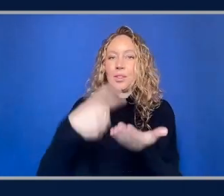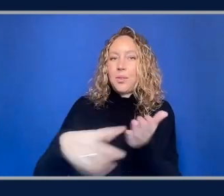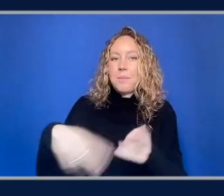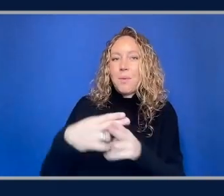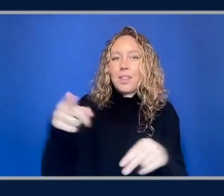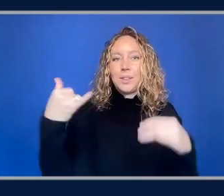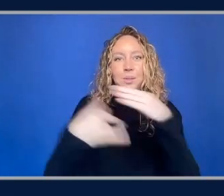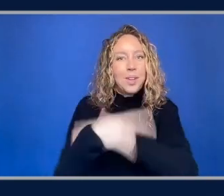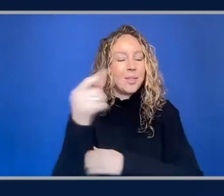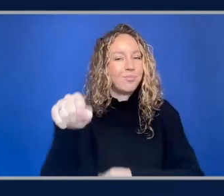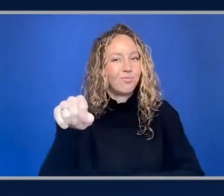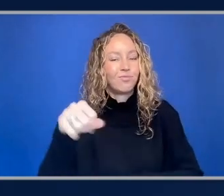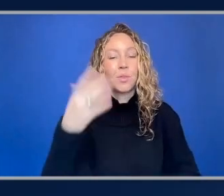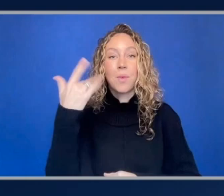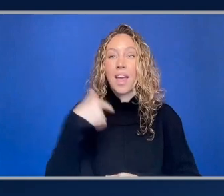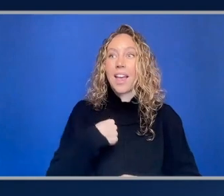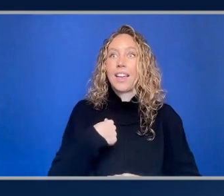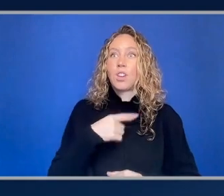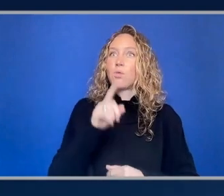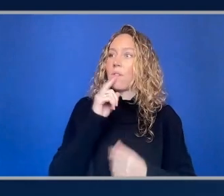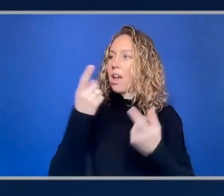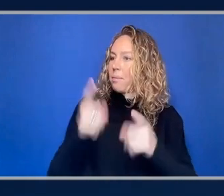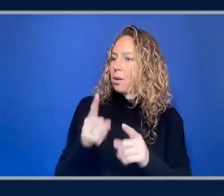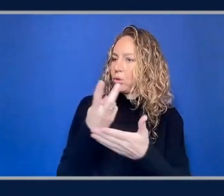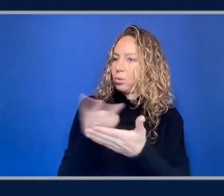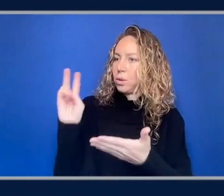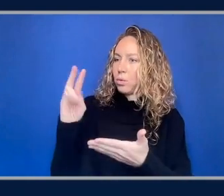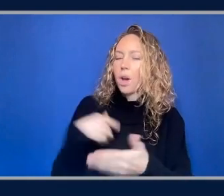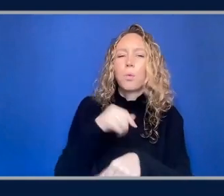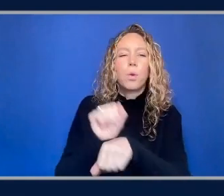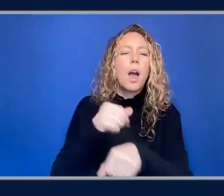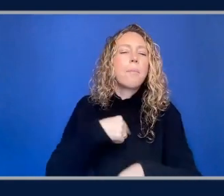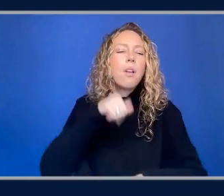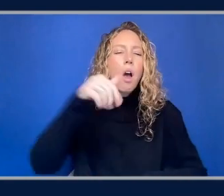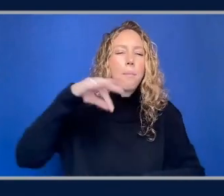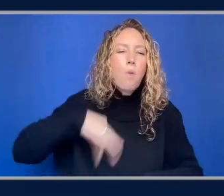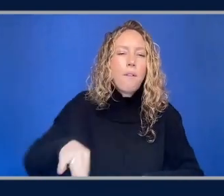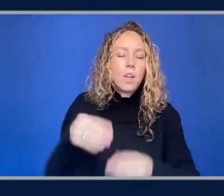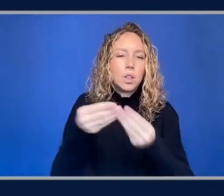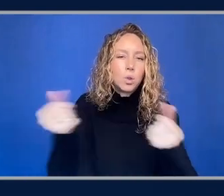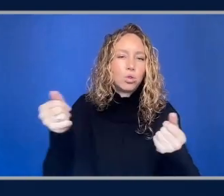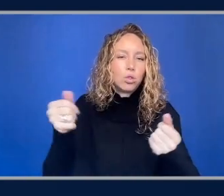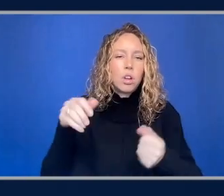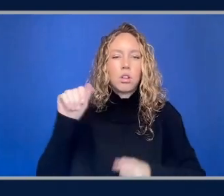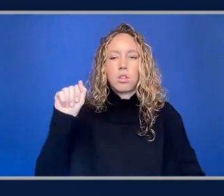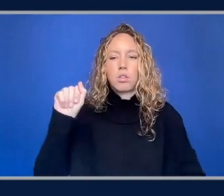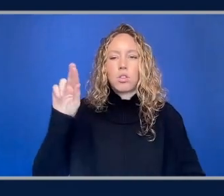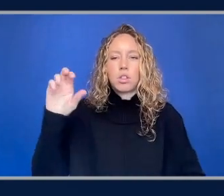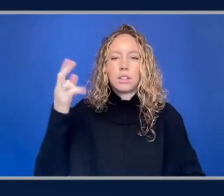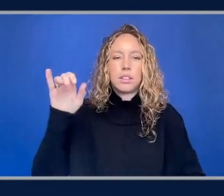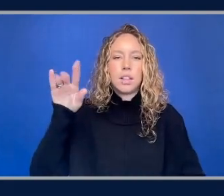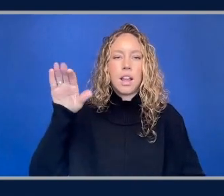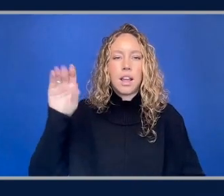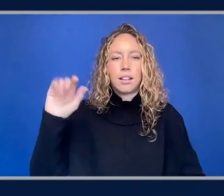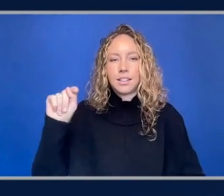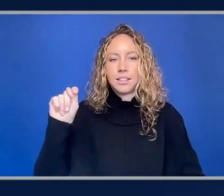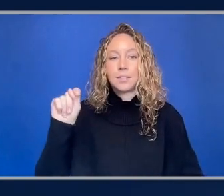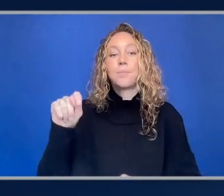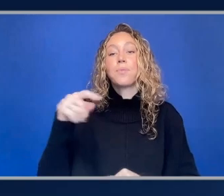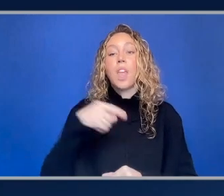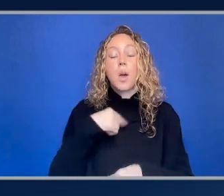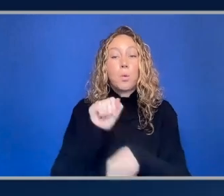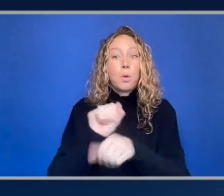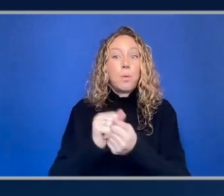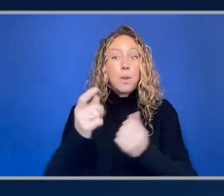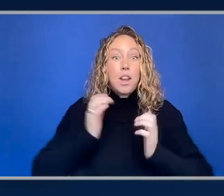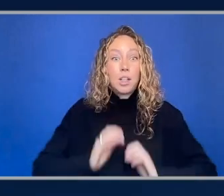today because genuinely two weeks ago I was working with one of my I'm a non-profit solution architect I was on site with a cup with a customer two weeks ago and we